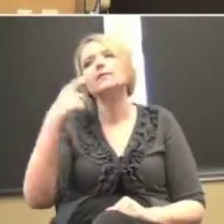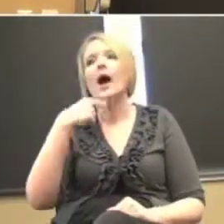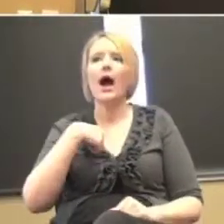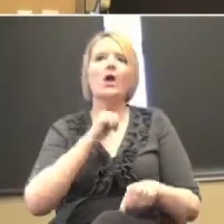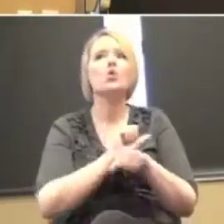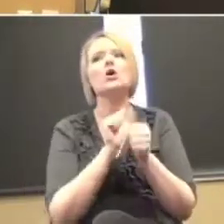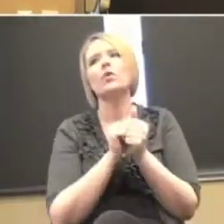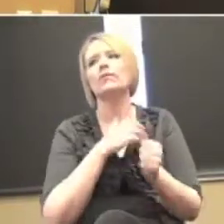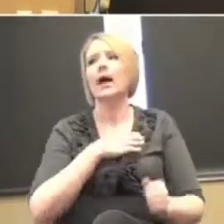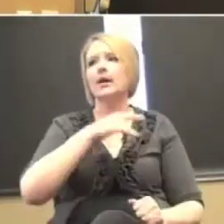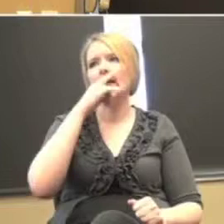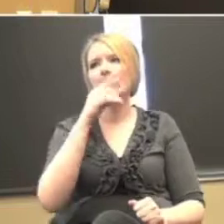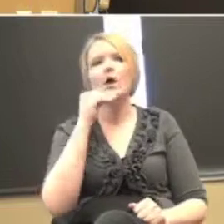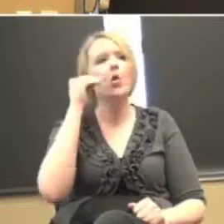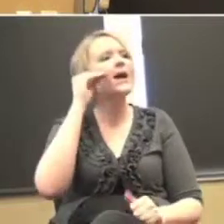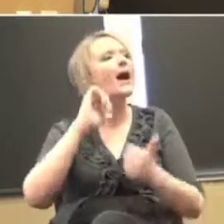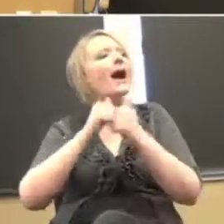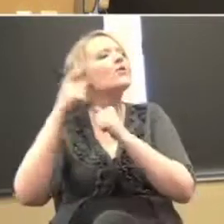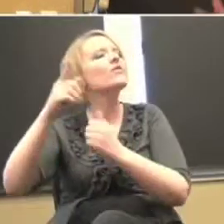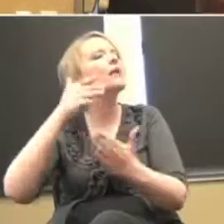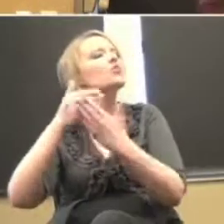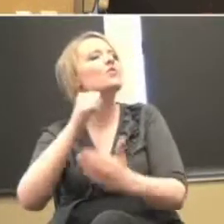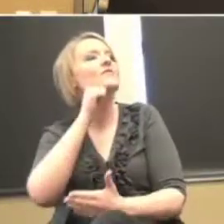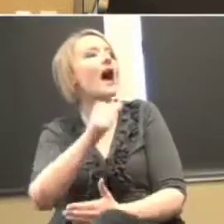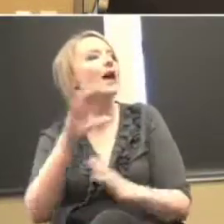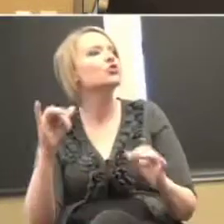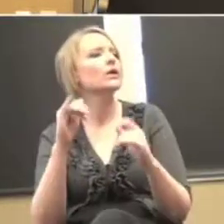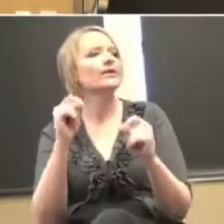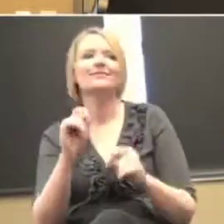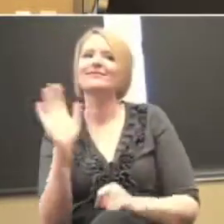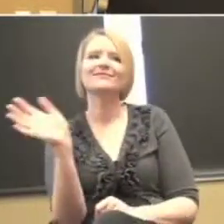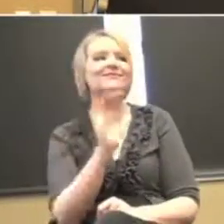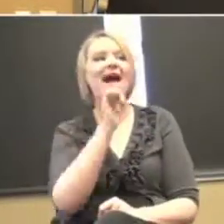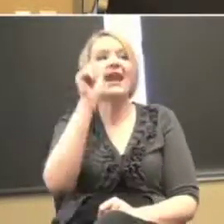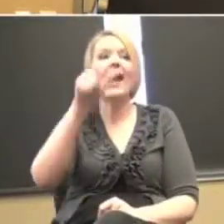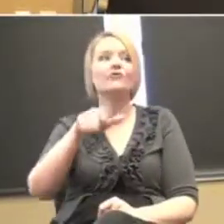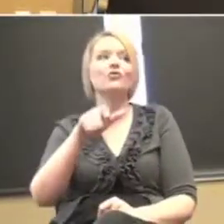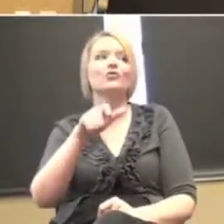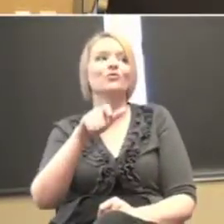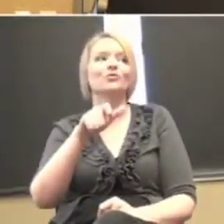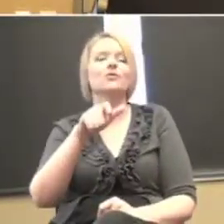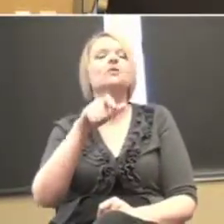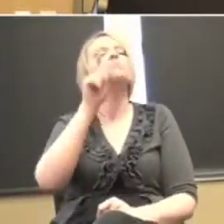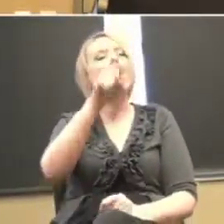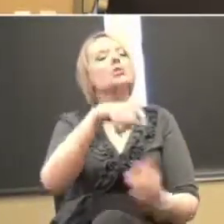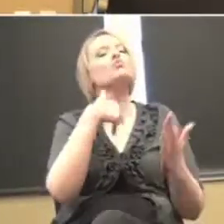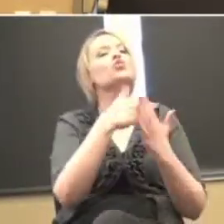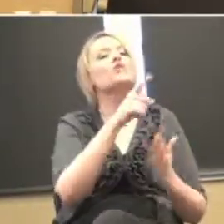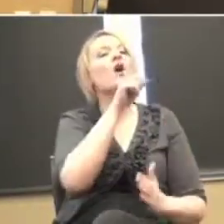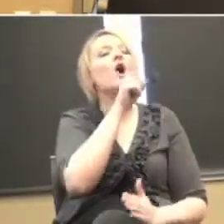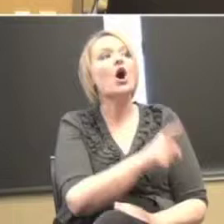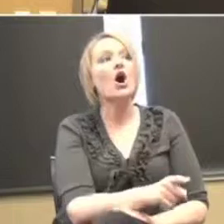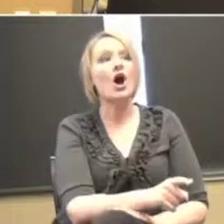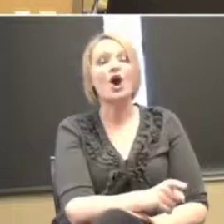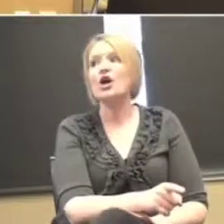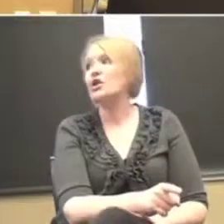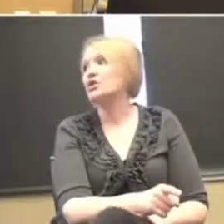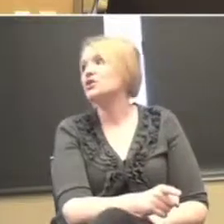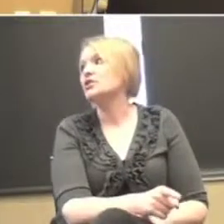How do they prove they're not doing it? They don't have to prove they're not doing it. You have to prove you are. So you're not innocent until proven guilty until